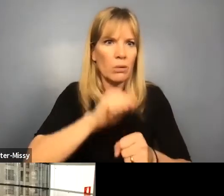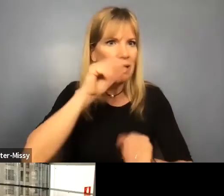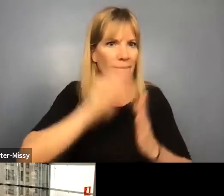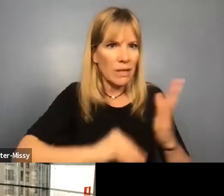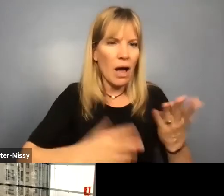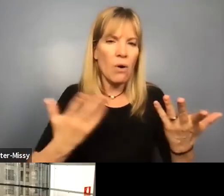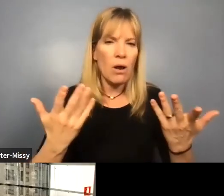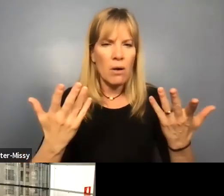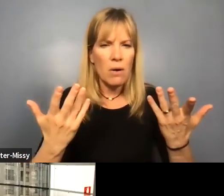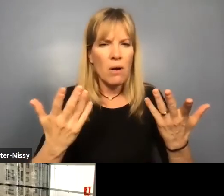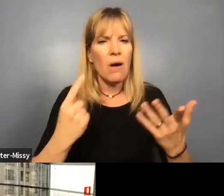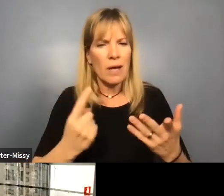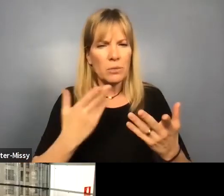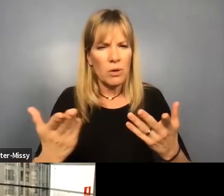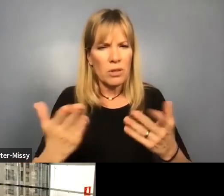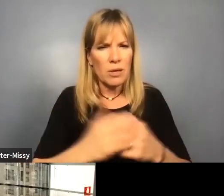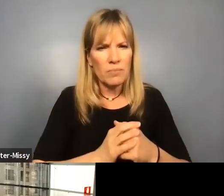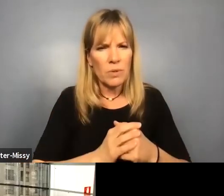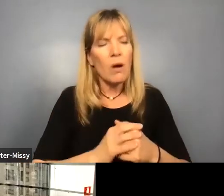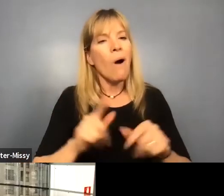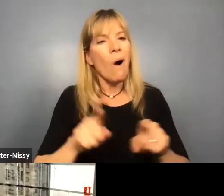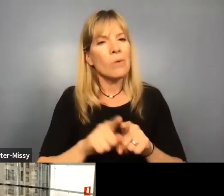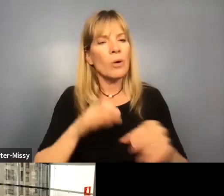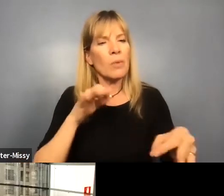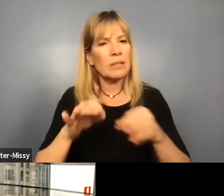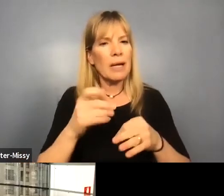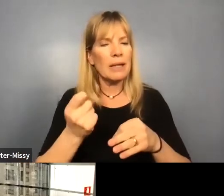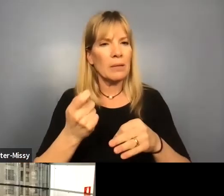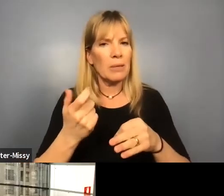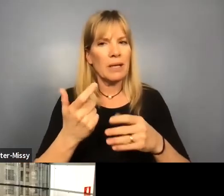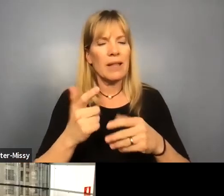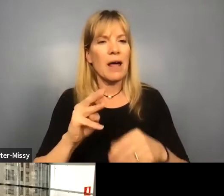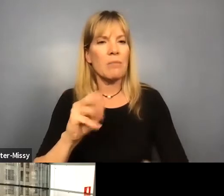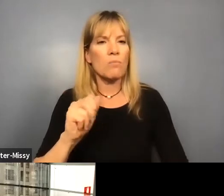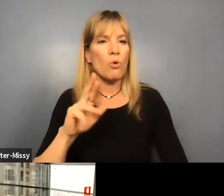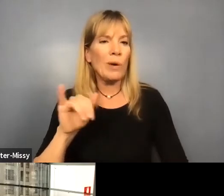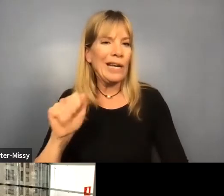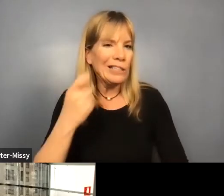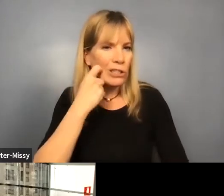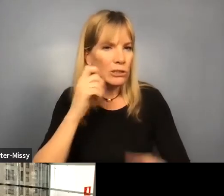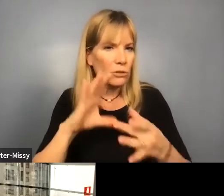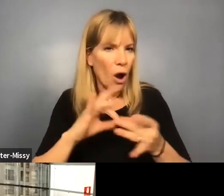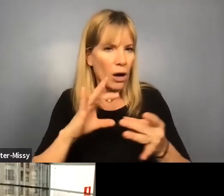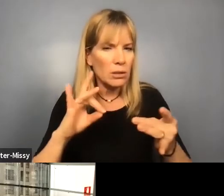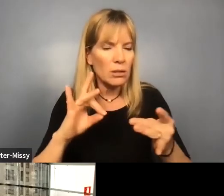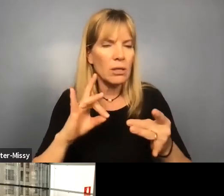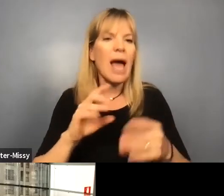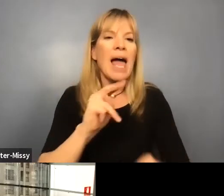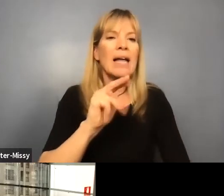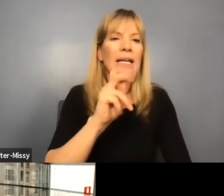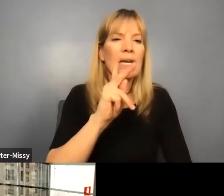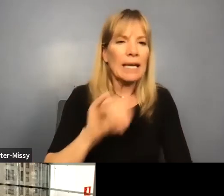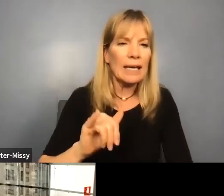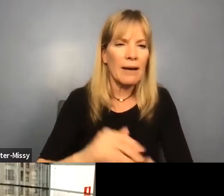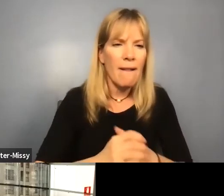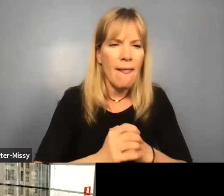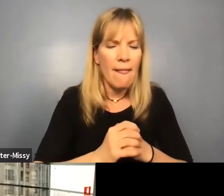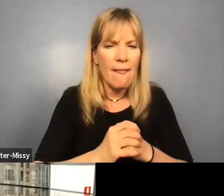things. And I want to touch on something that Maria said and Nikki, where